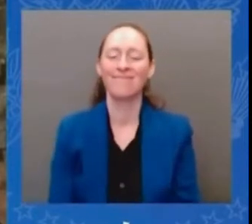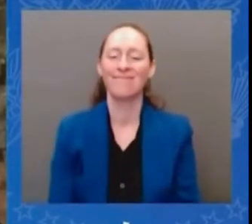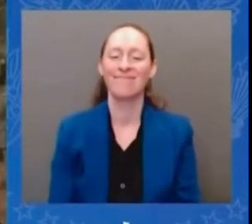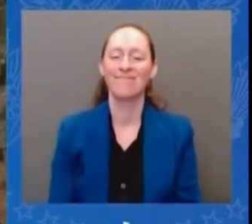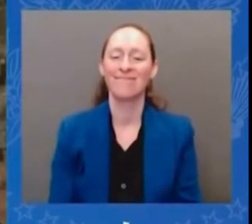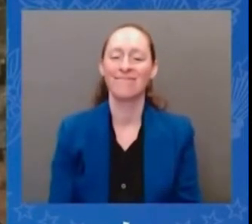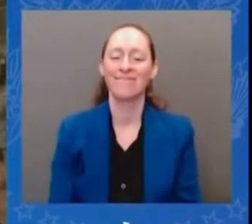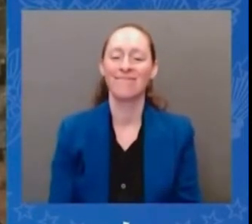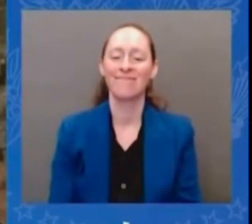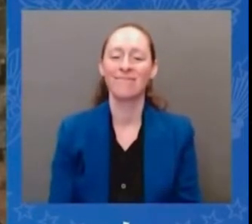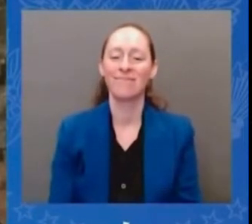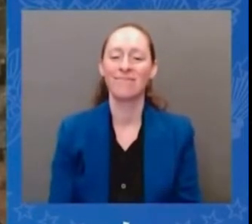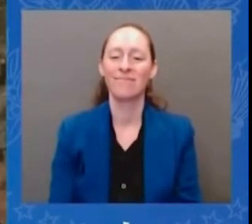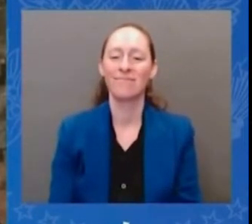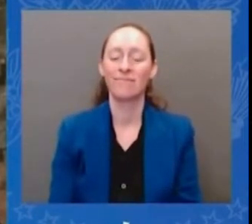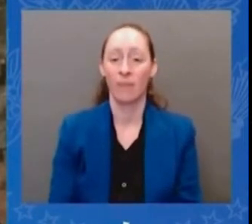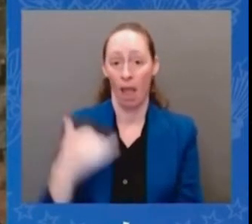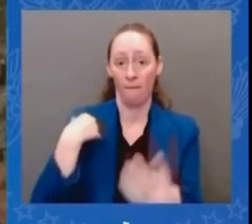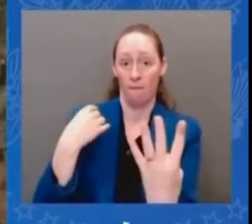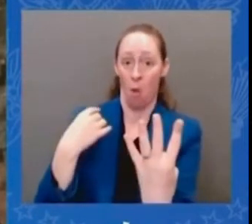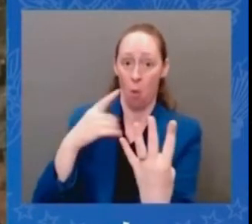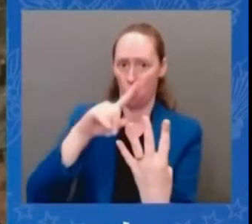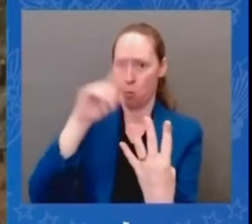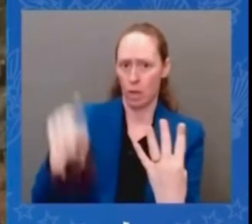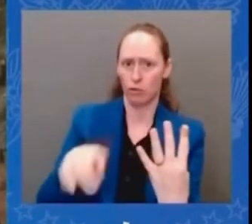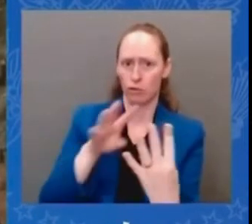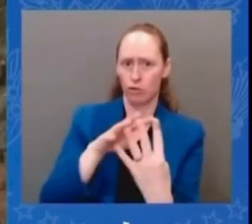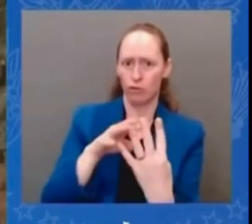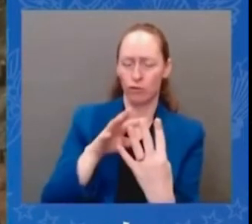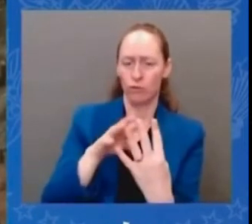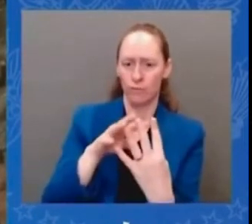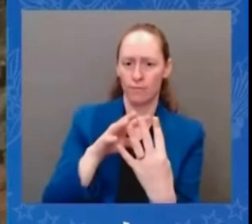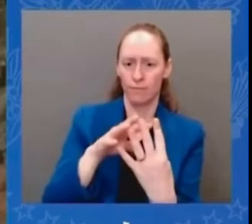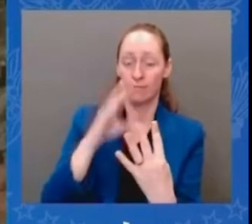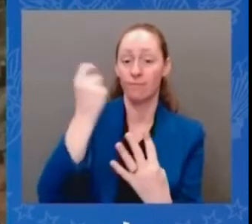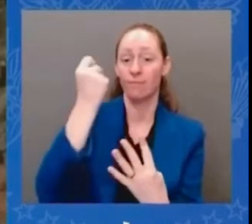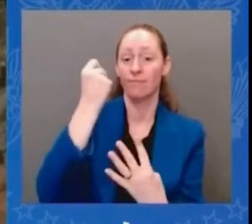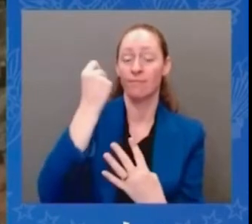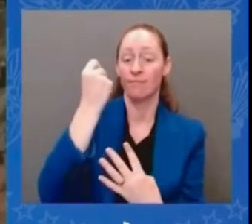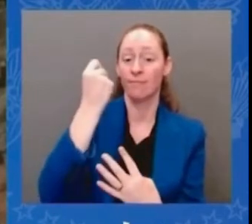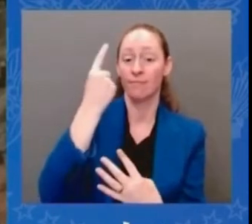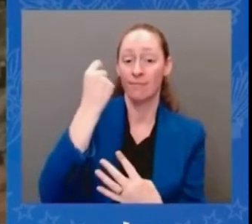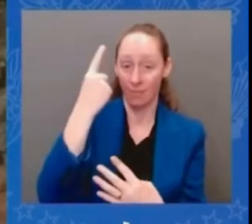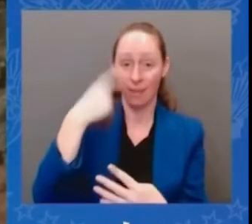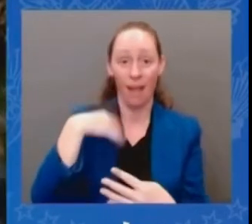at the outset here and uh so uh ken thomas wall street journal